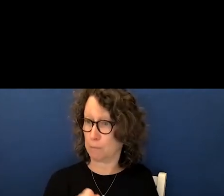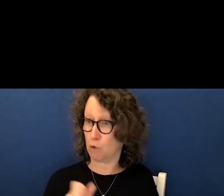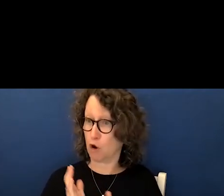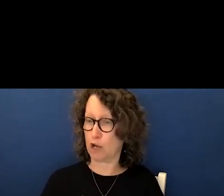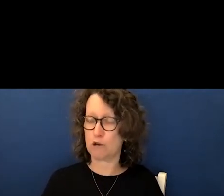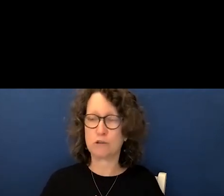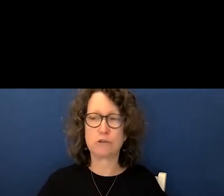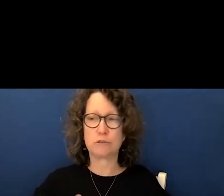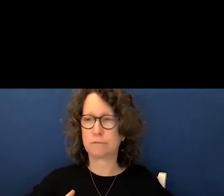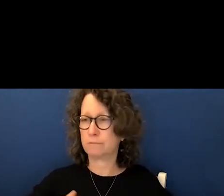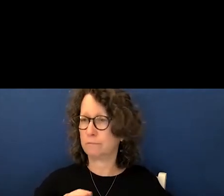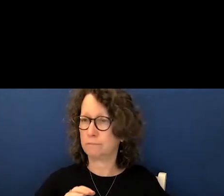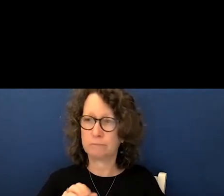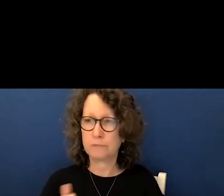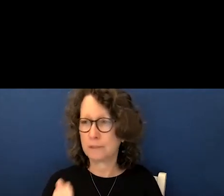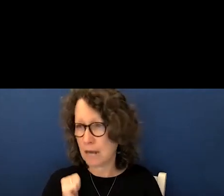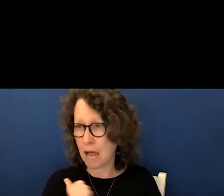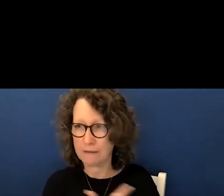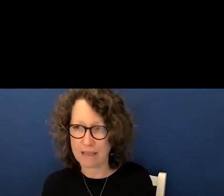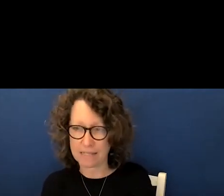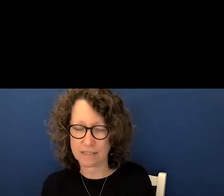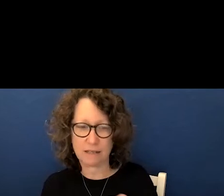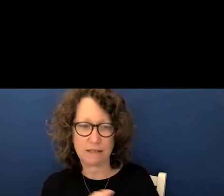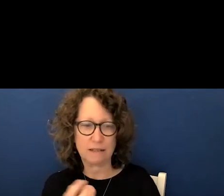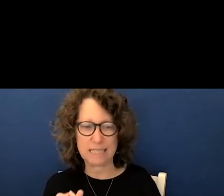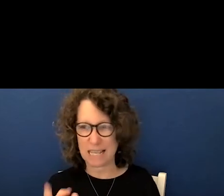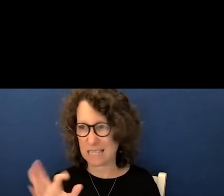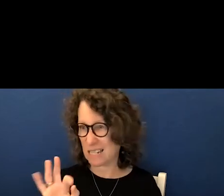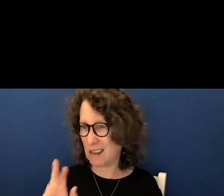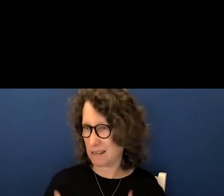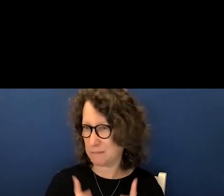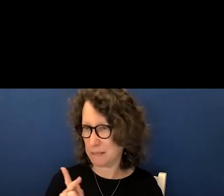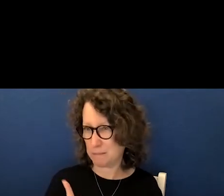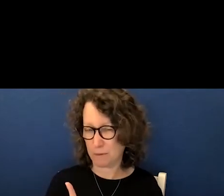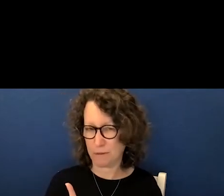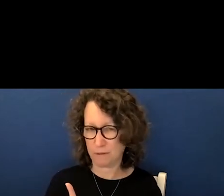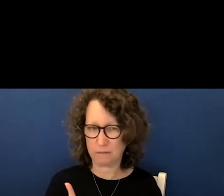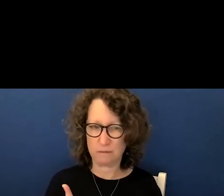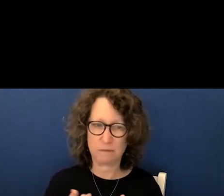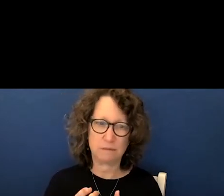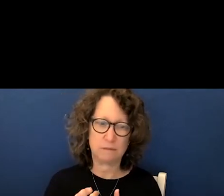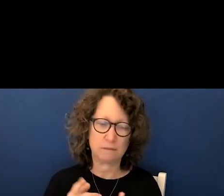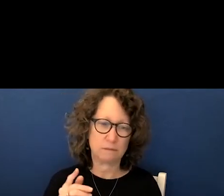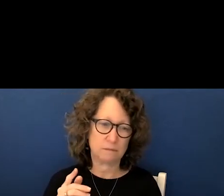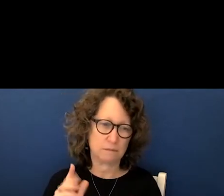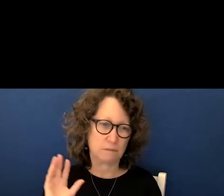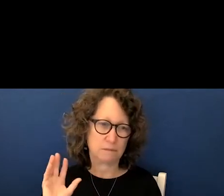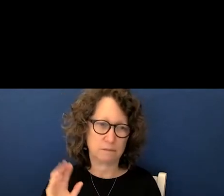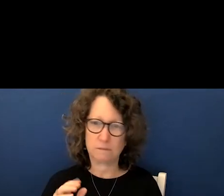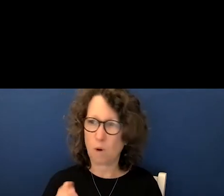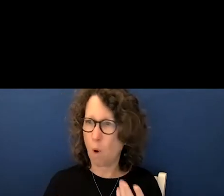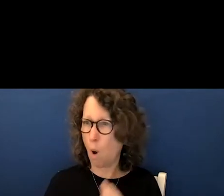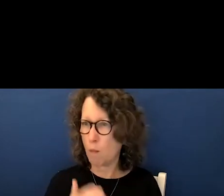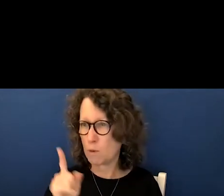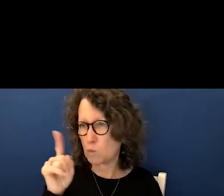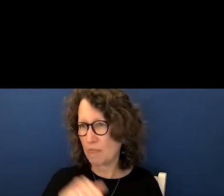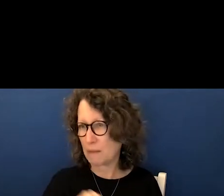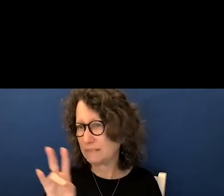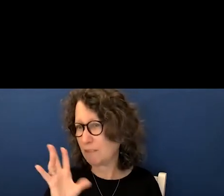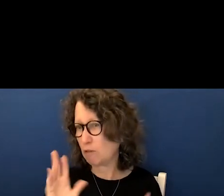not vaccinated that is 69 individuals out of nearly 1700